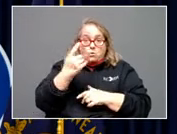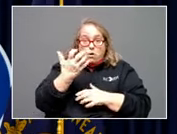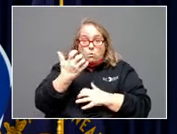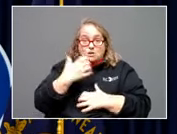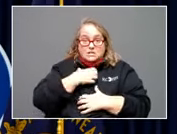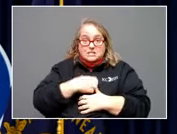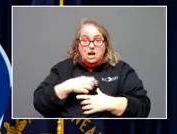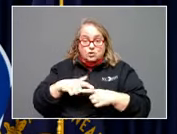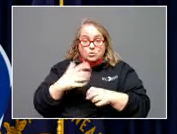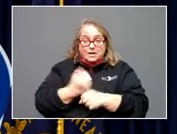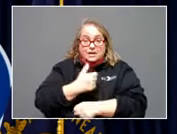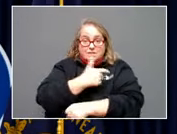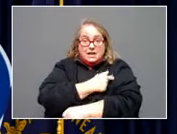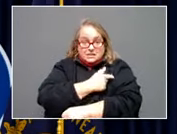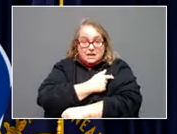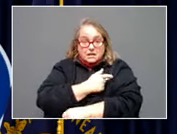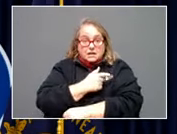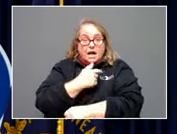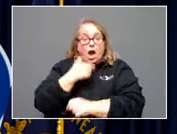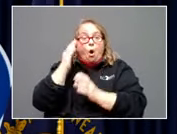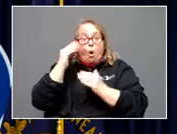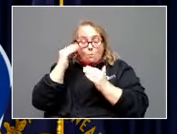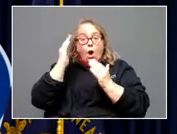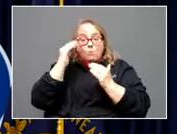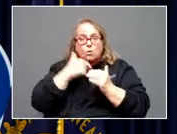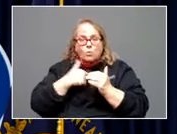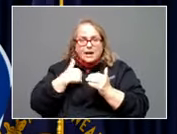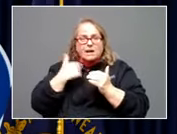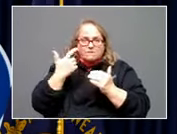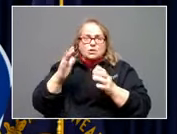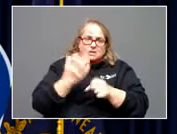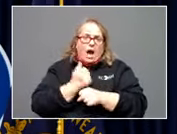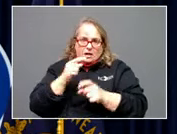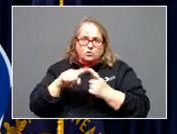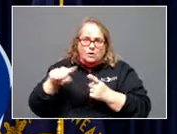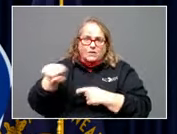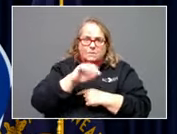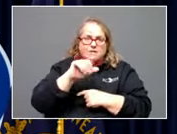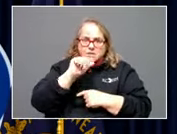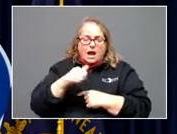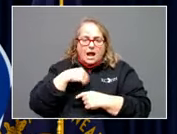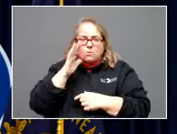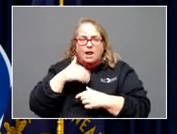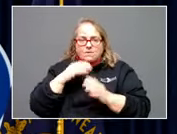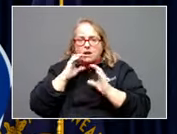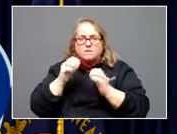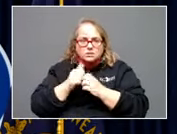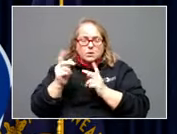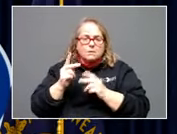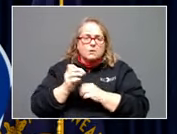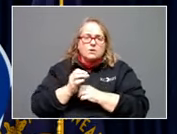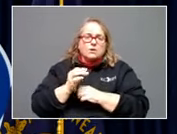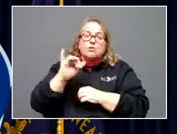any of those parks to get vaccinated, I hope we've gotten it to them. If not, I'm going to have a conversation with some people. The jobs